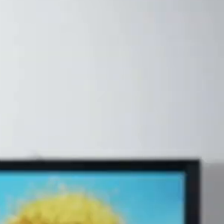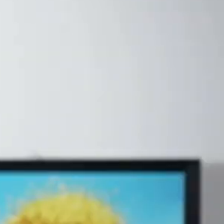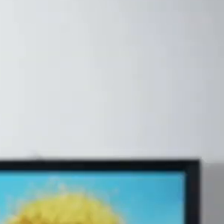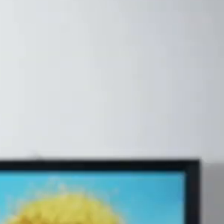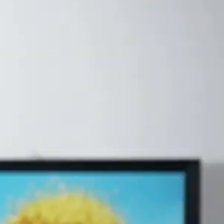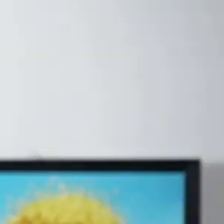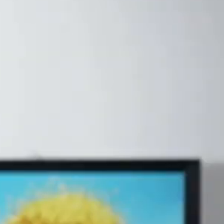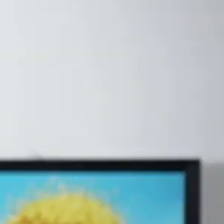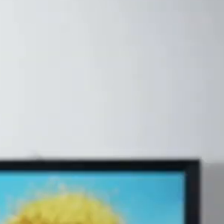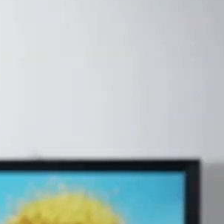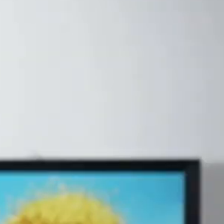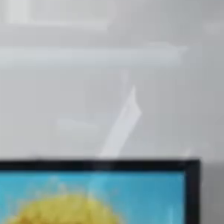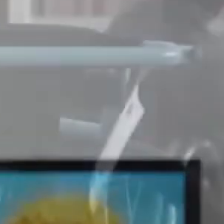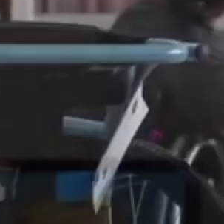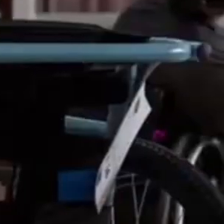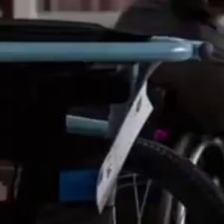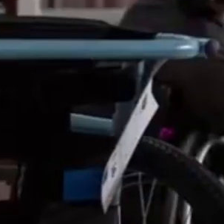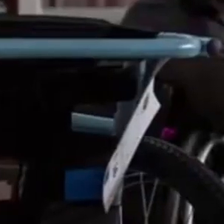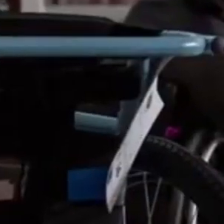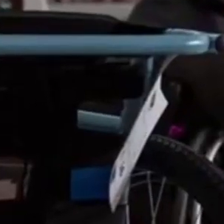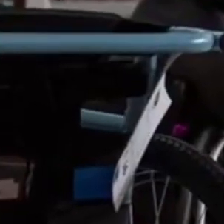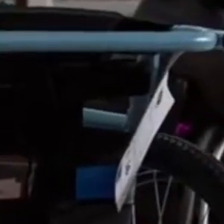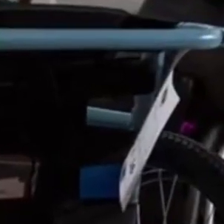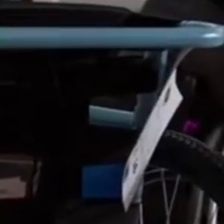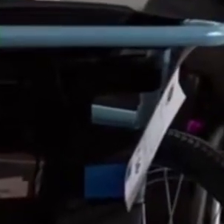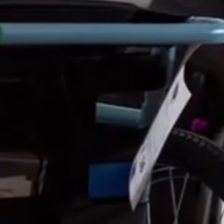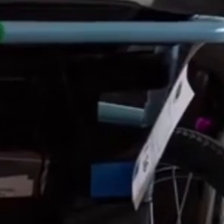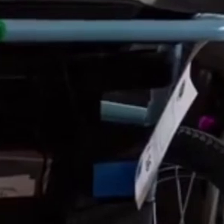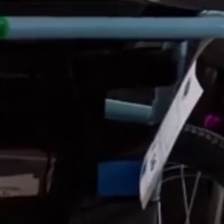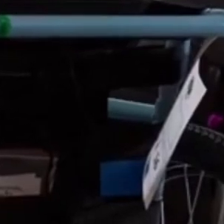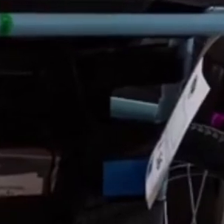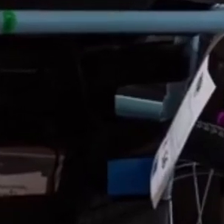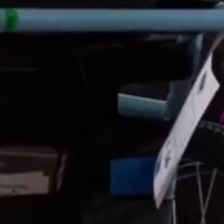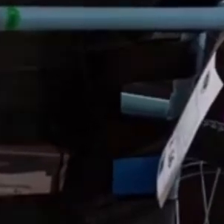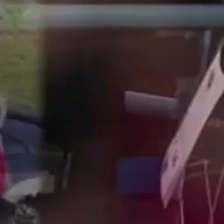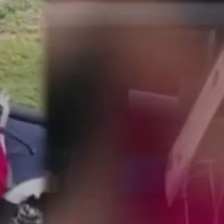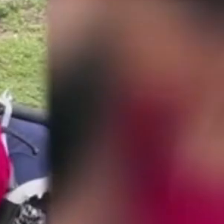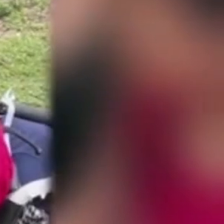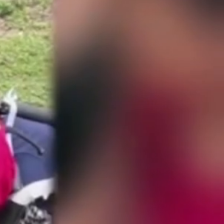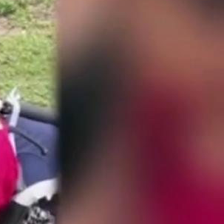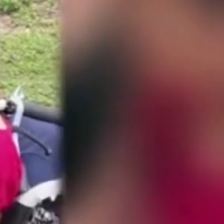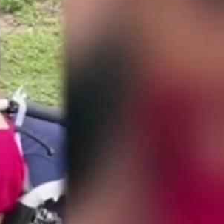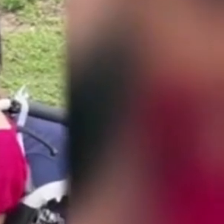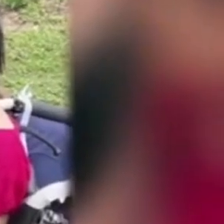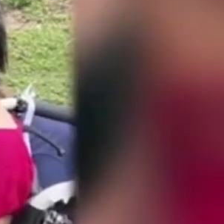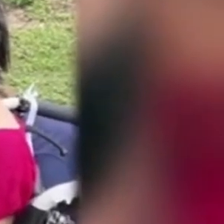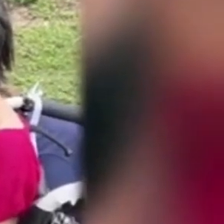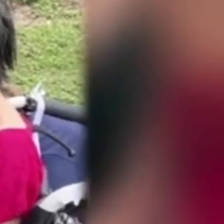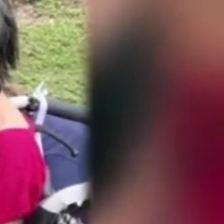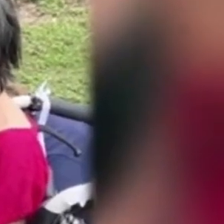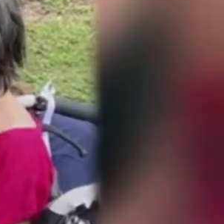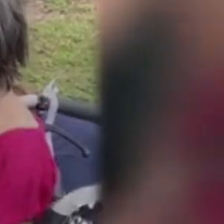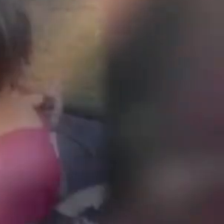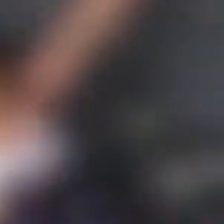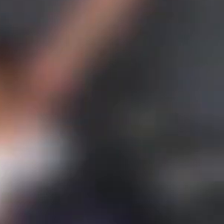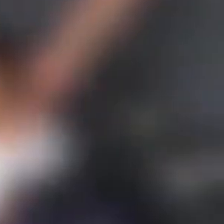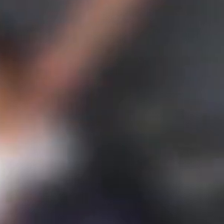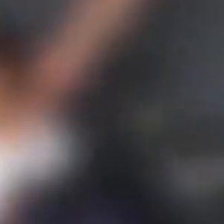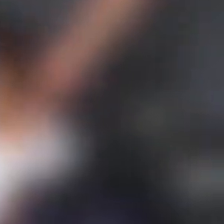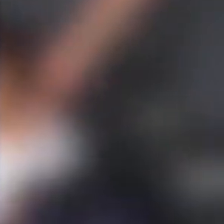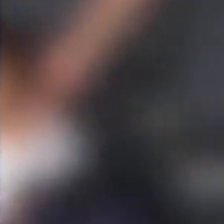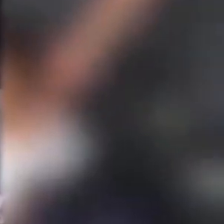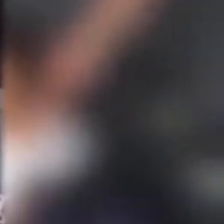Thailand who is looking for handyman to assemble wheelchairs so that they can bring it to remote poor villages to give to